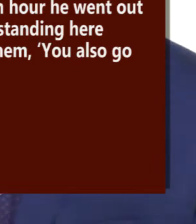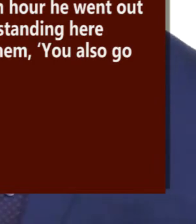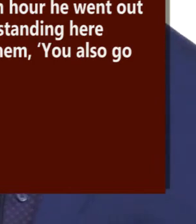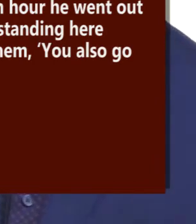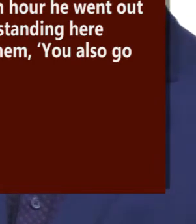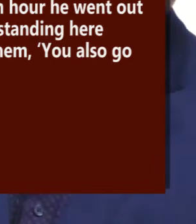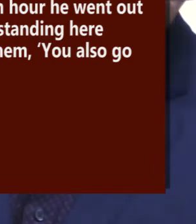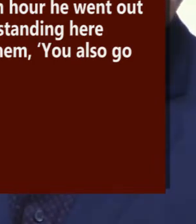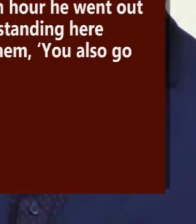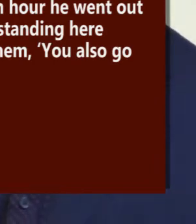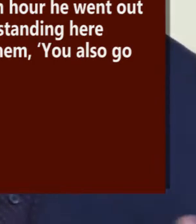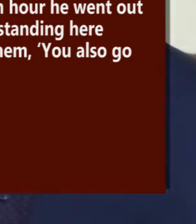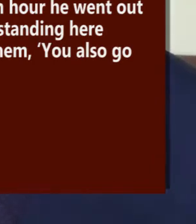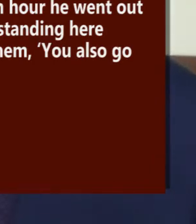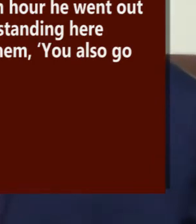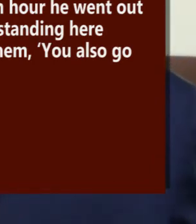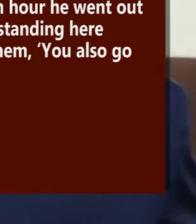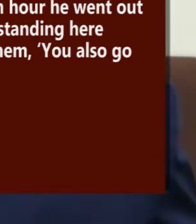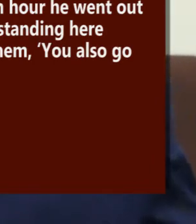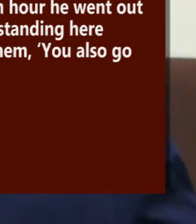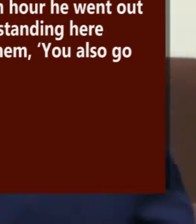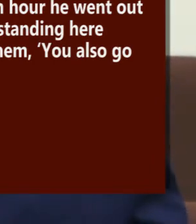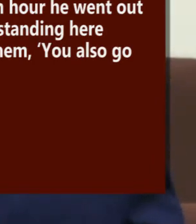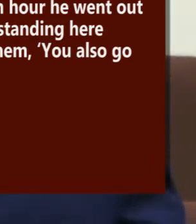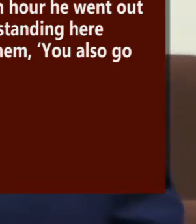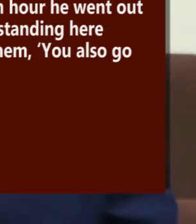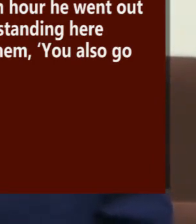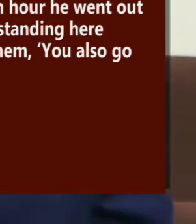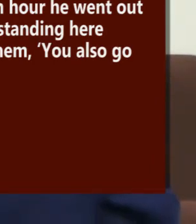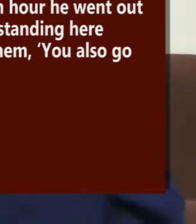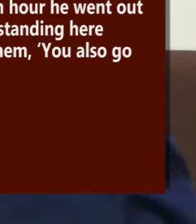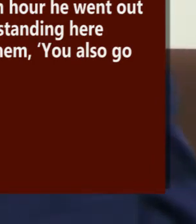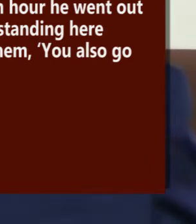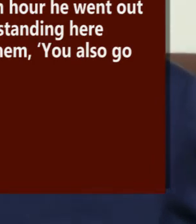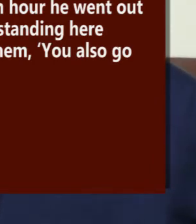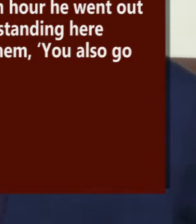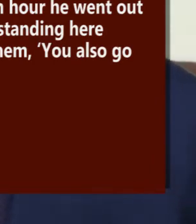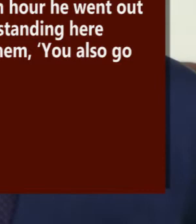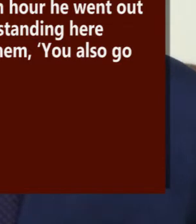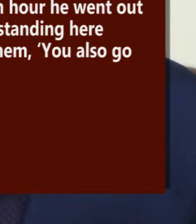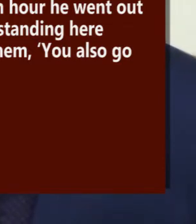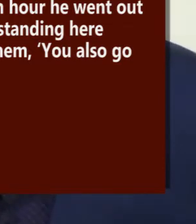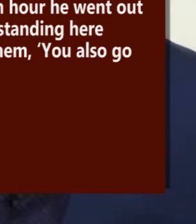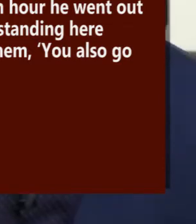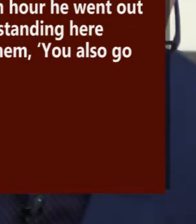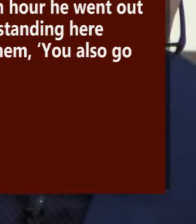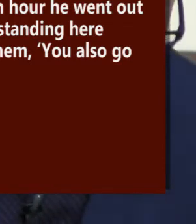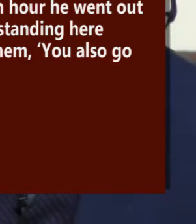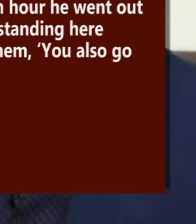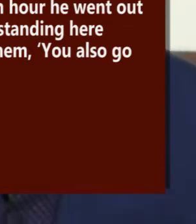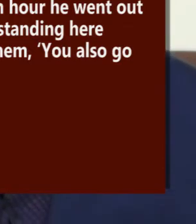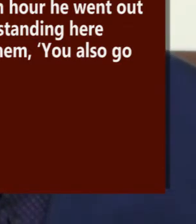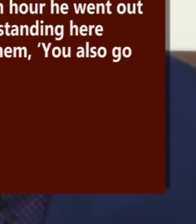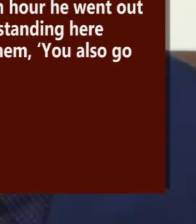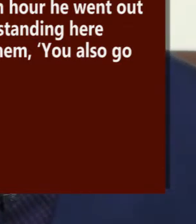for a denarius a day, that's a wage a day, he sent them out into the vineyard. And when